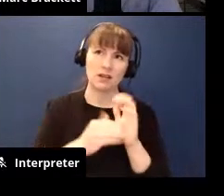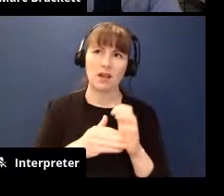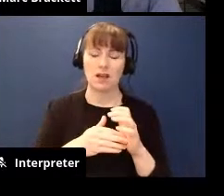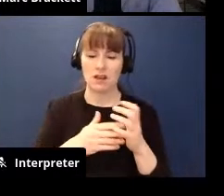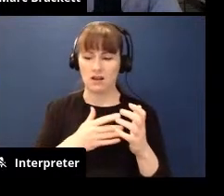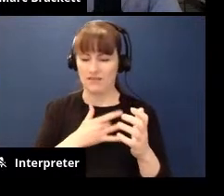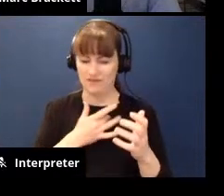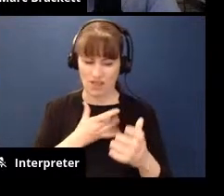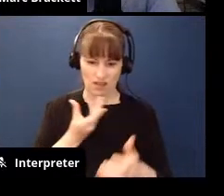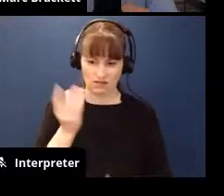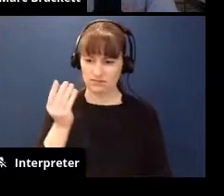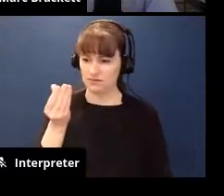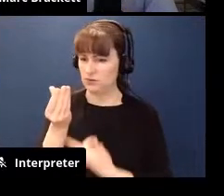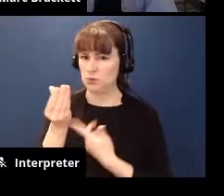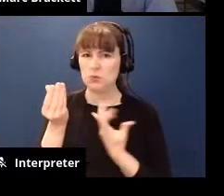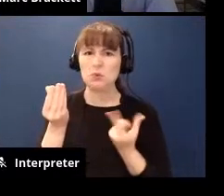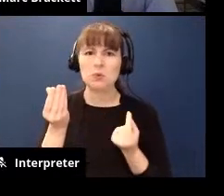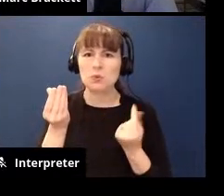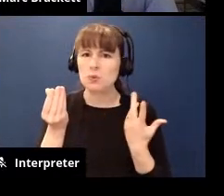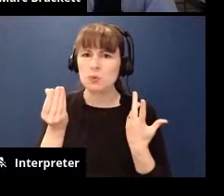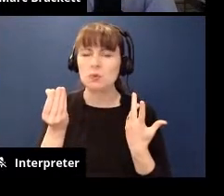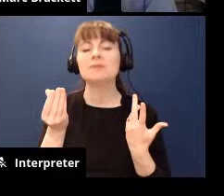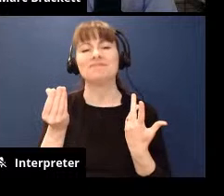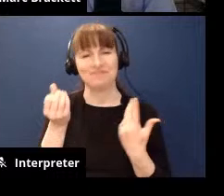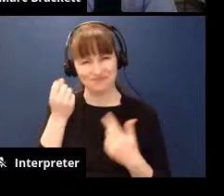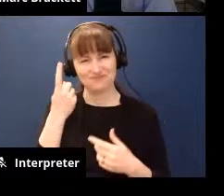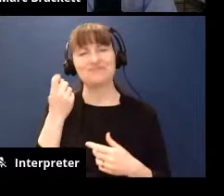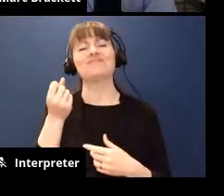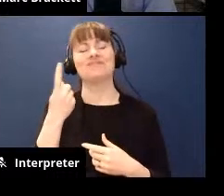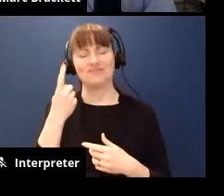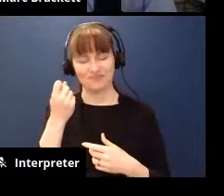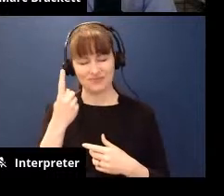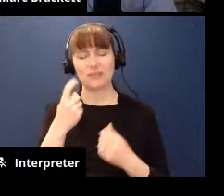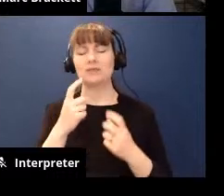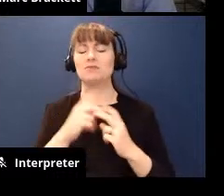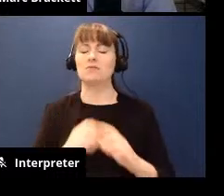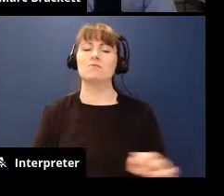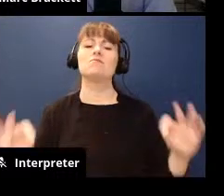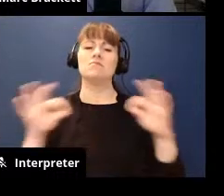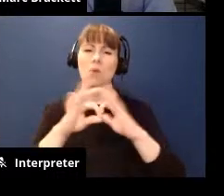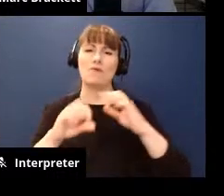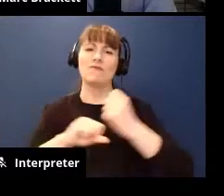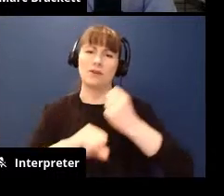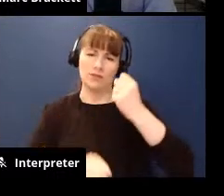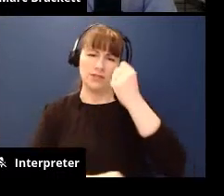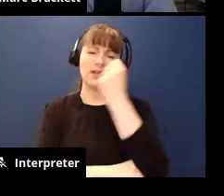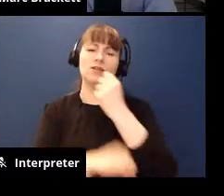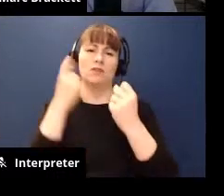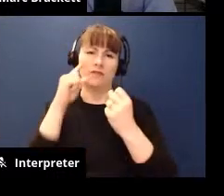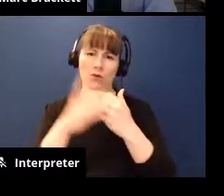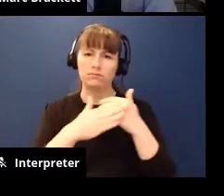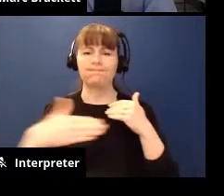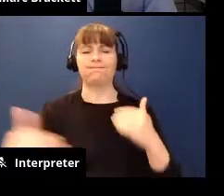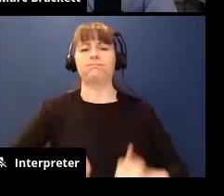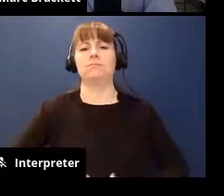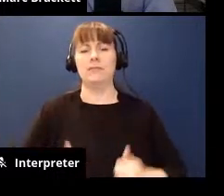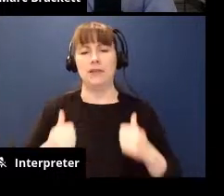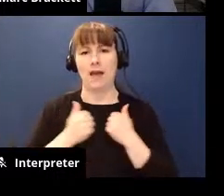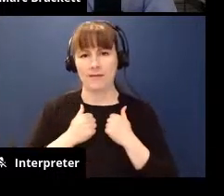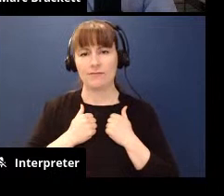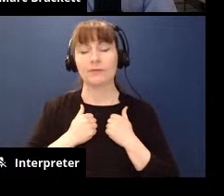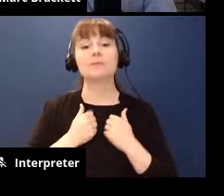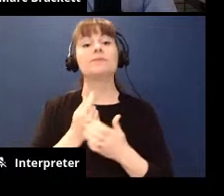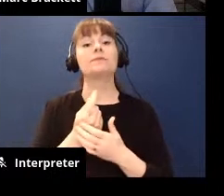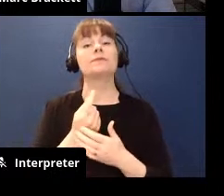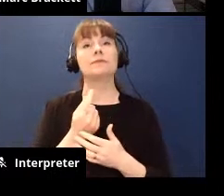with those big feelings so i hear you it's such a lens and it's such a foundation for what we do and and something you taught all of us